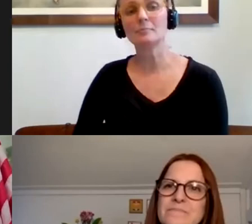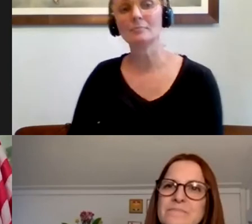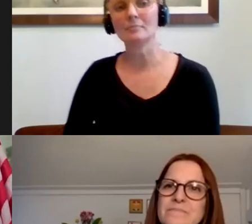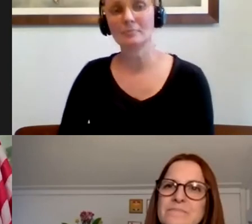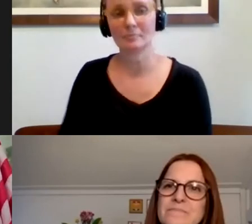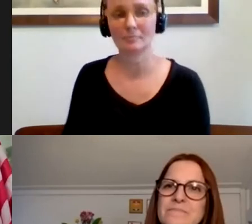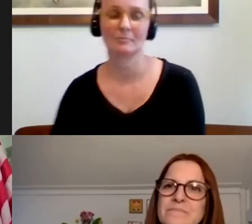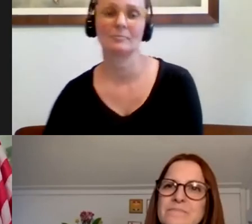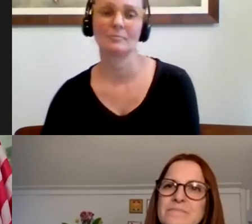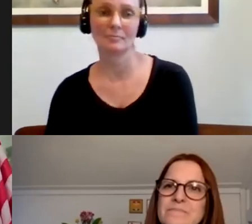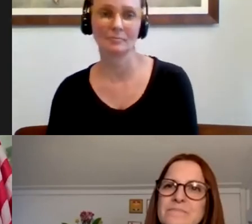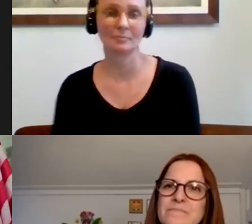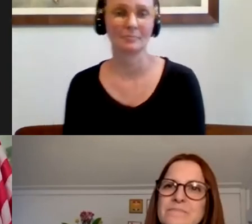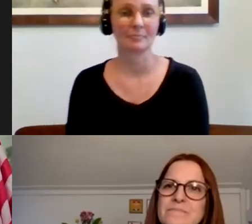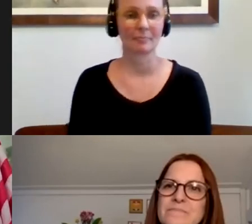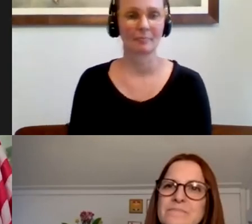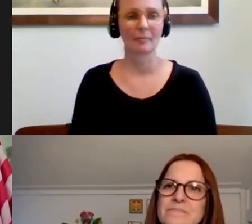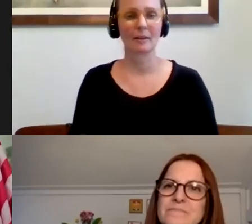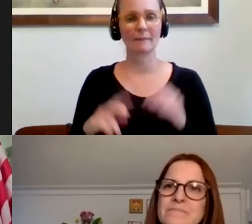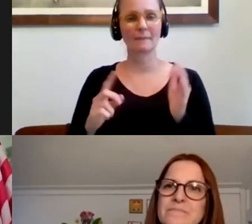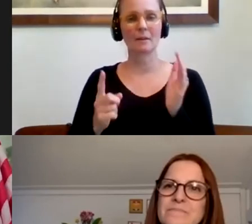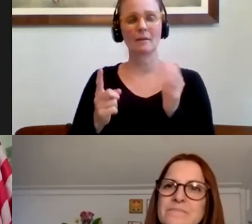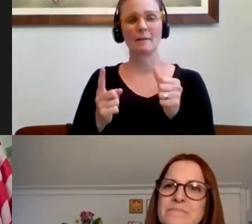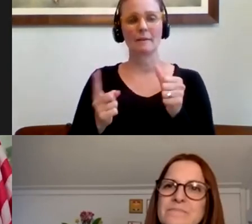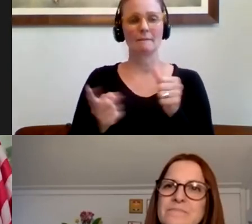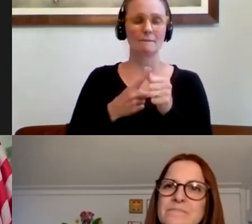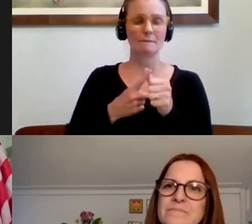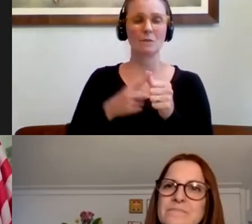and this question is from Nicole Trent.